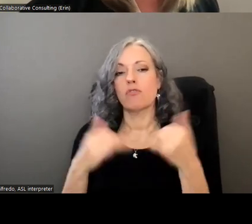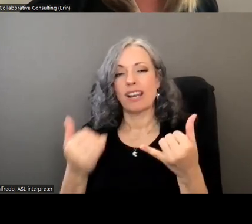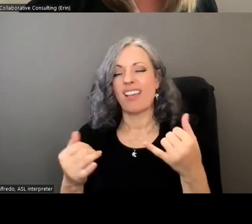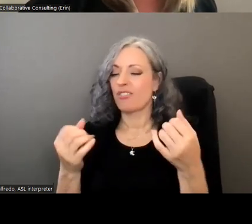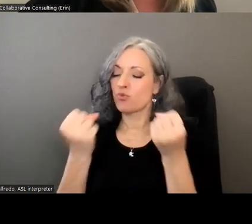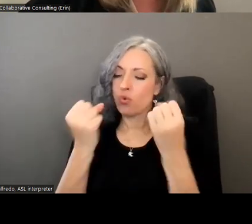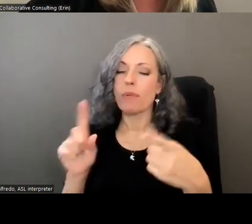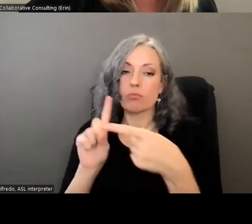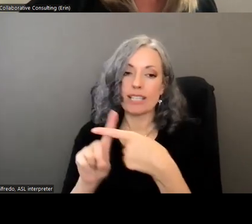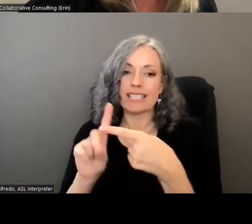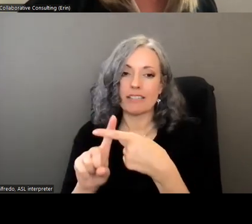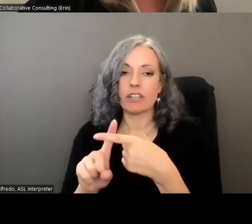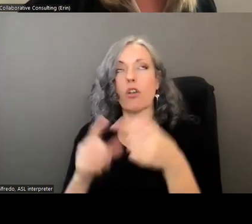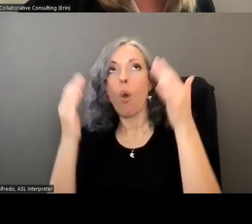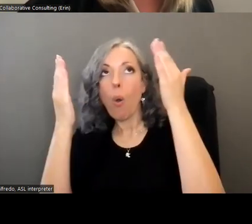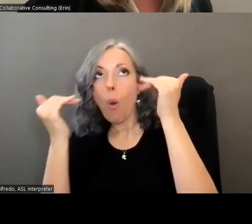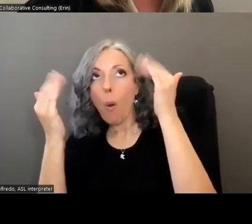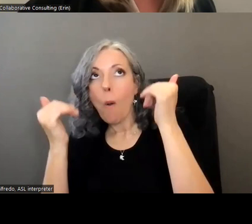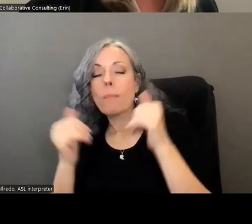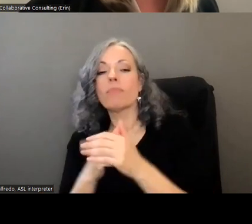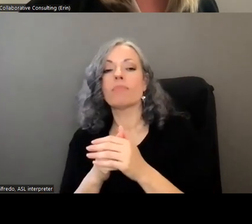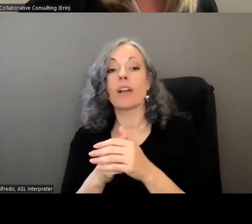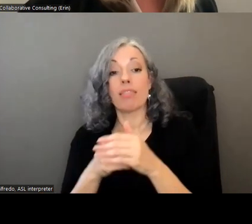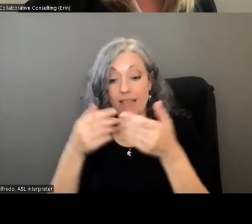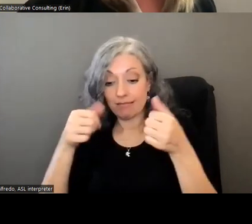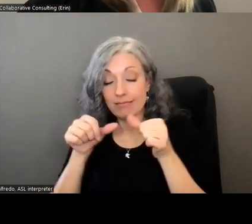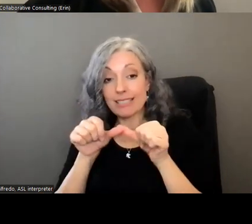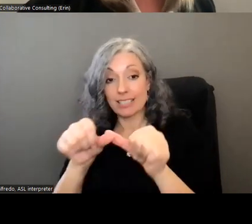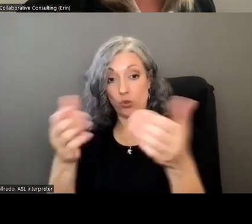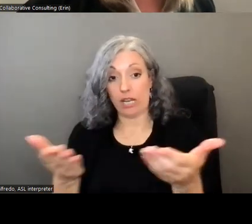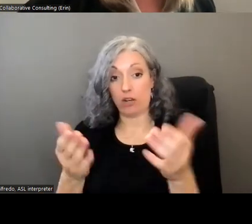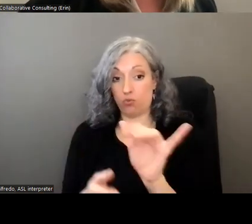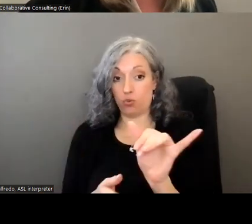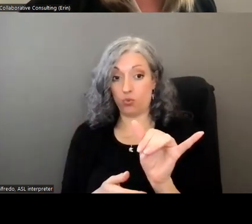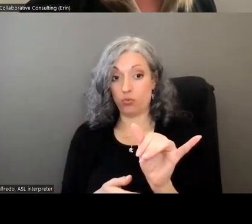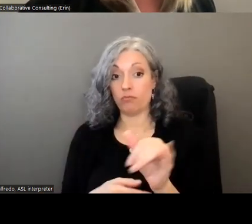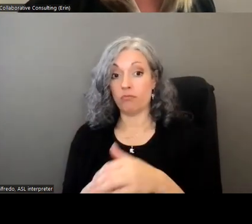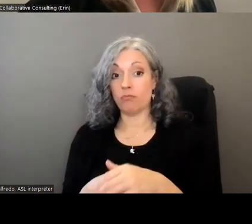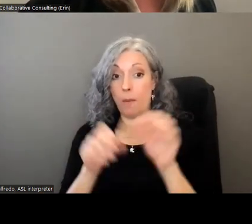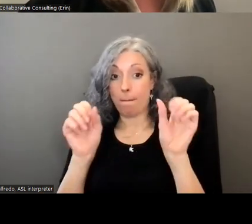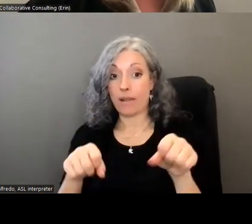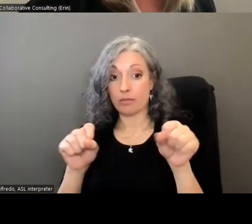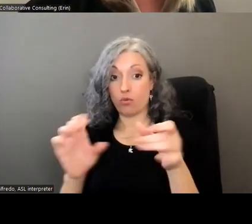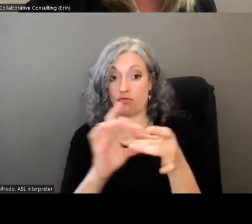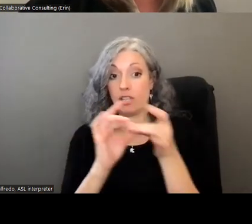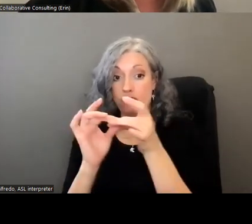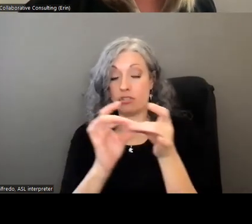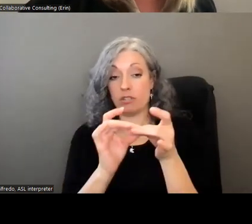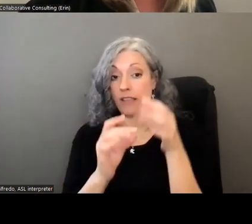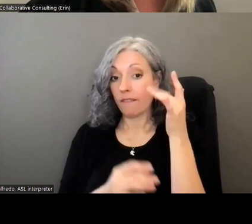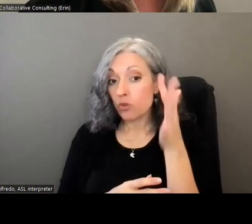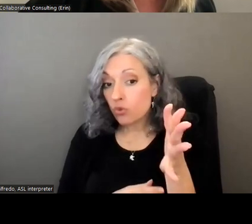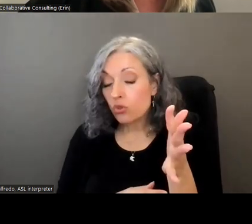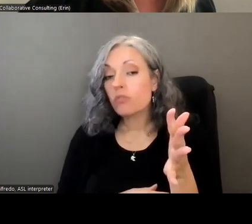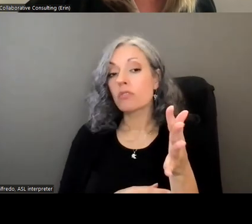around this uh a lot of hopefulness um and that extended here as well um of the potential relations uh um in the future based on